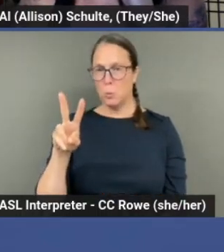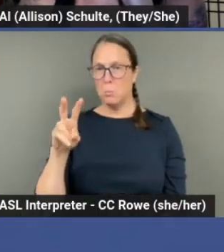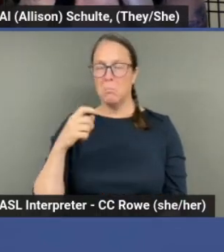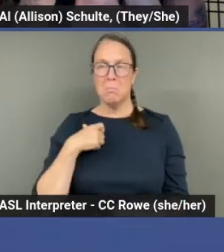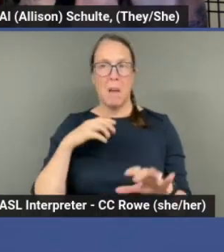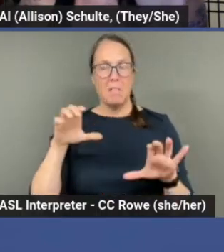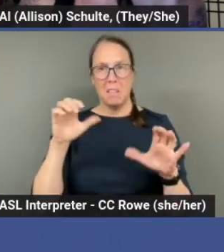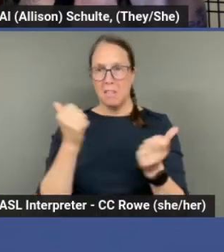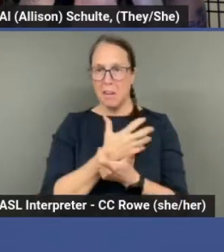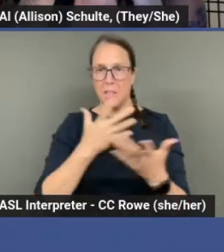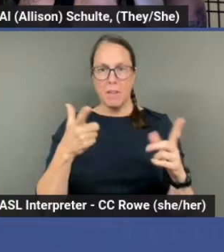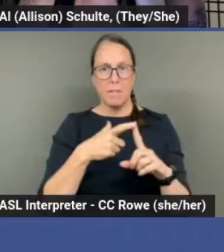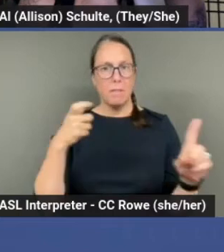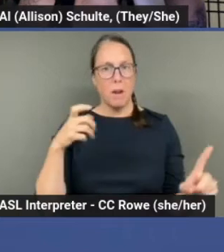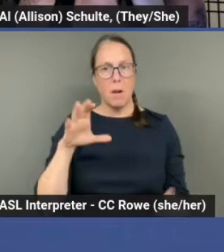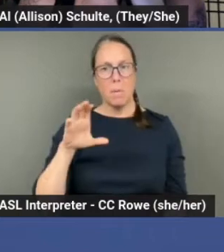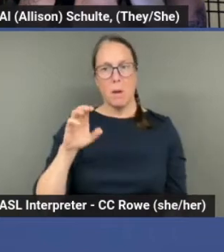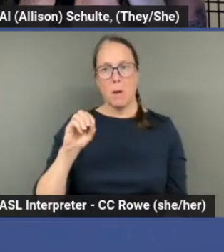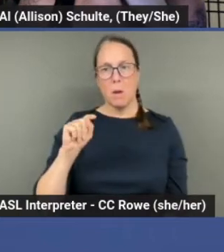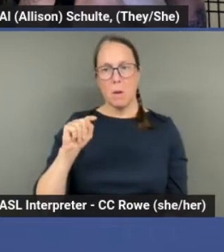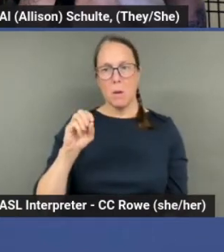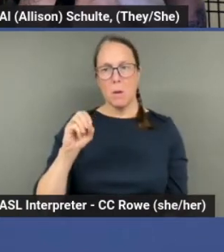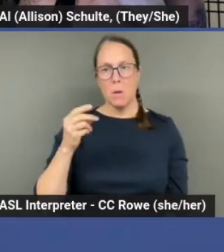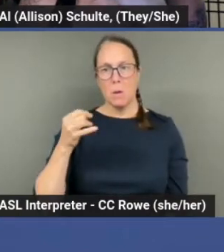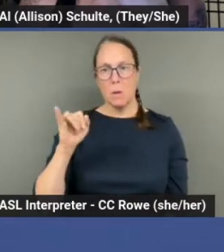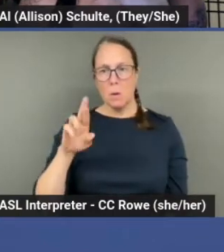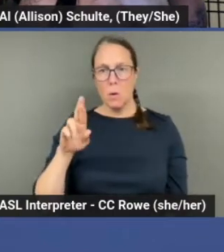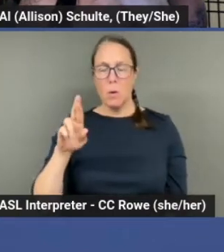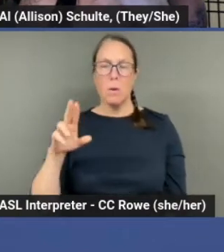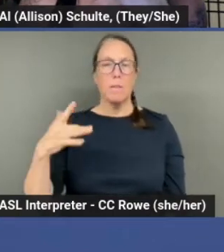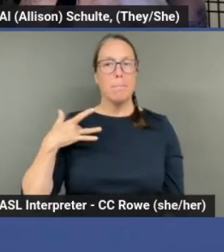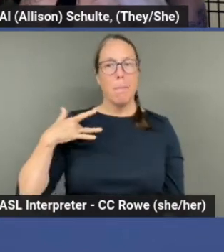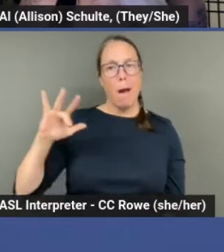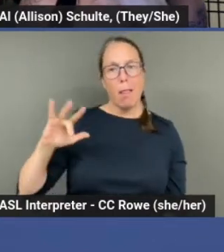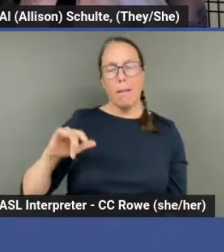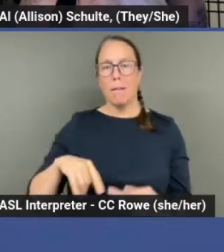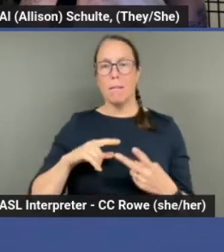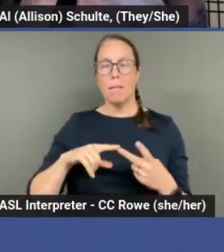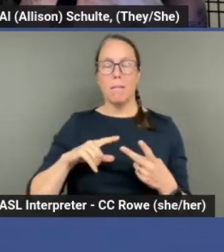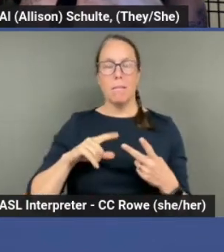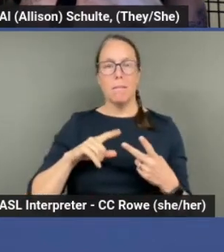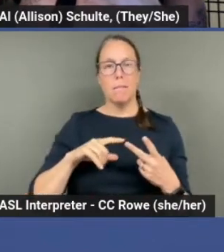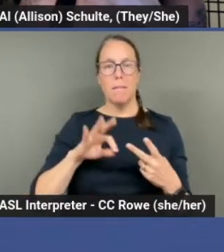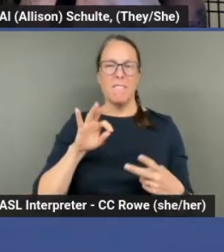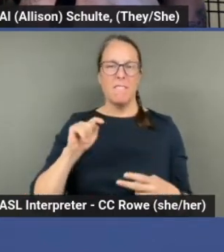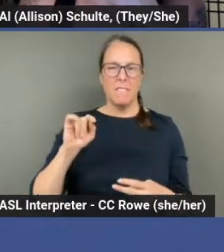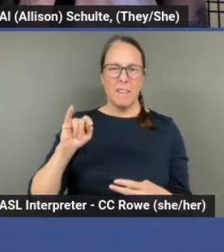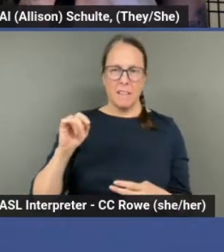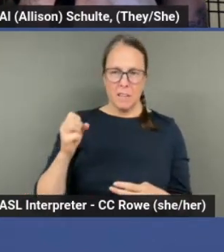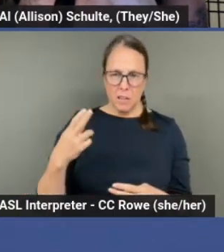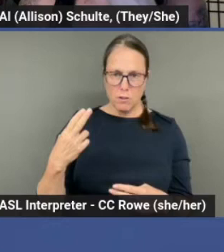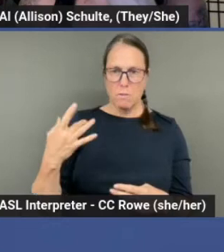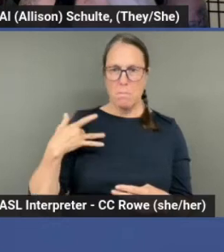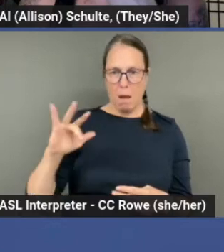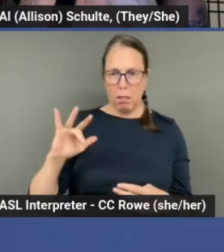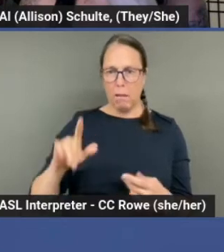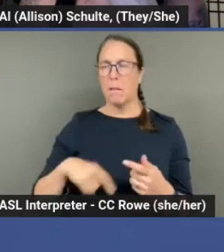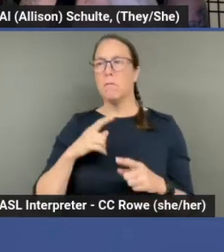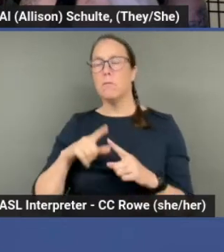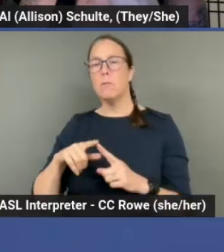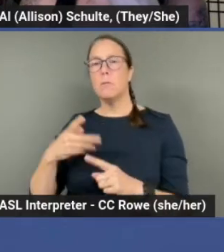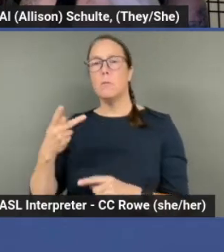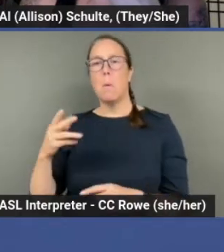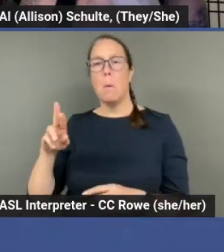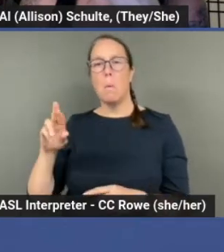from like couture fetish fashion modeling to I worked as a pro dom for five years